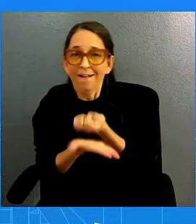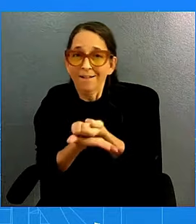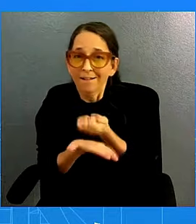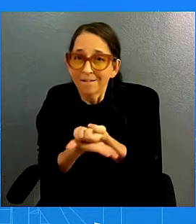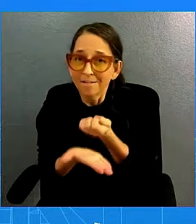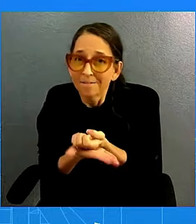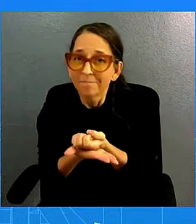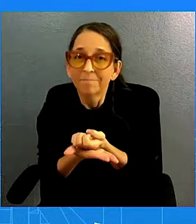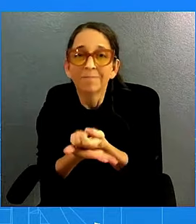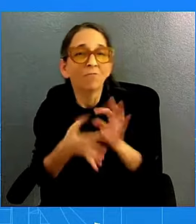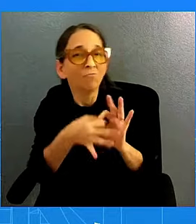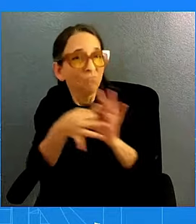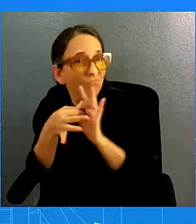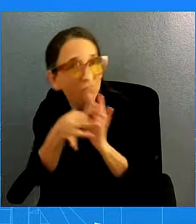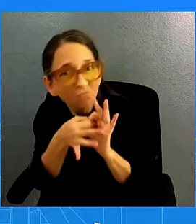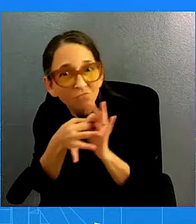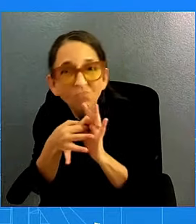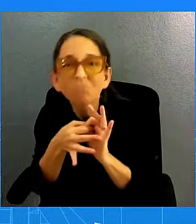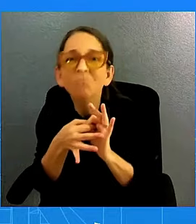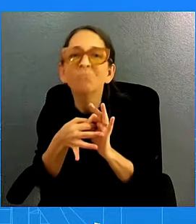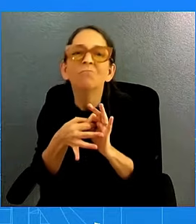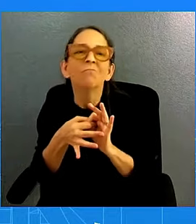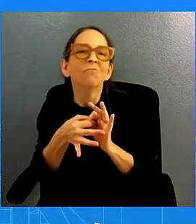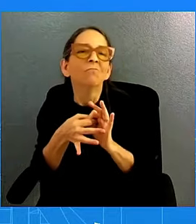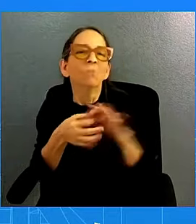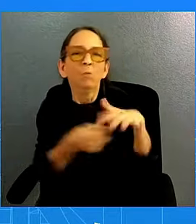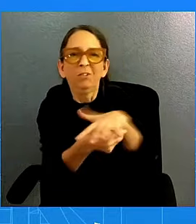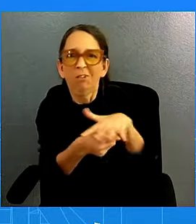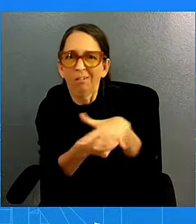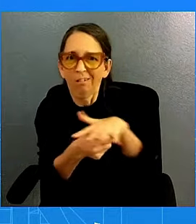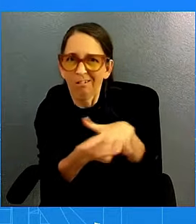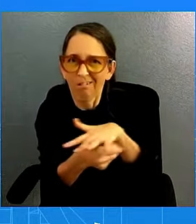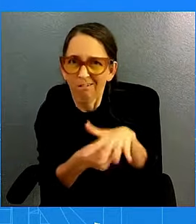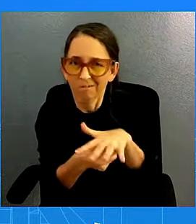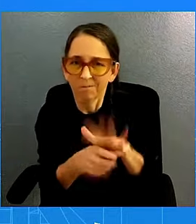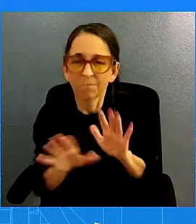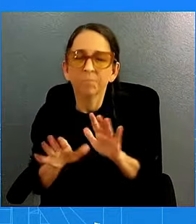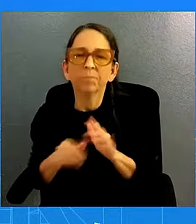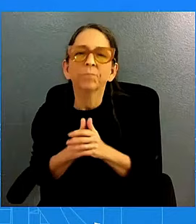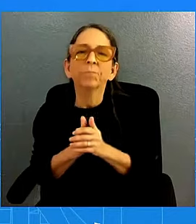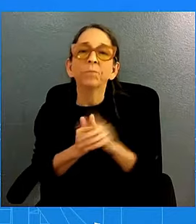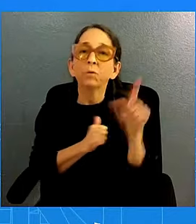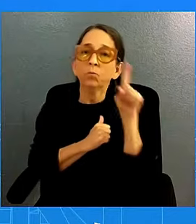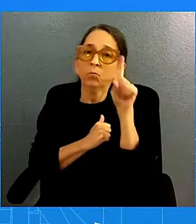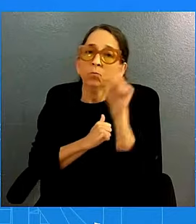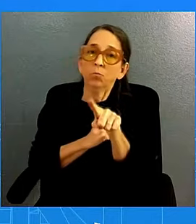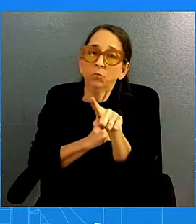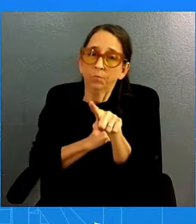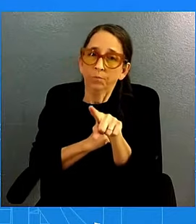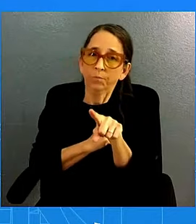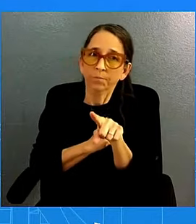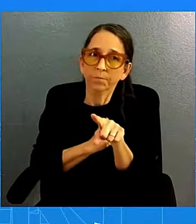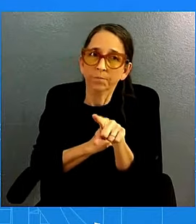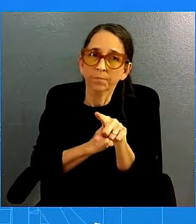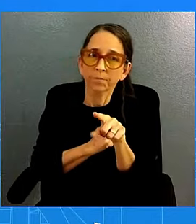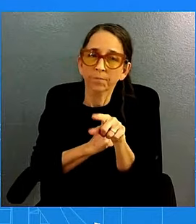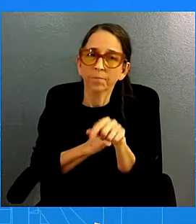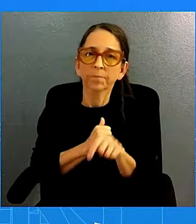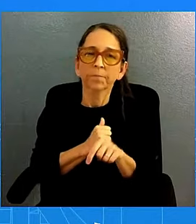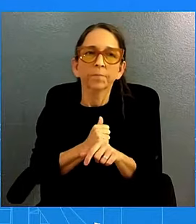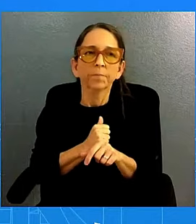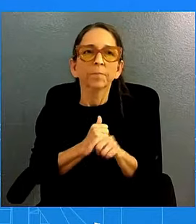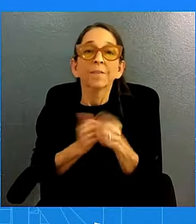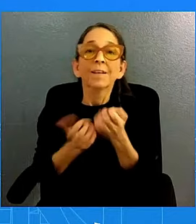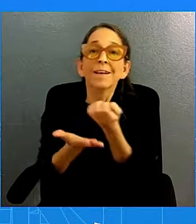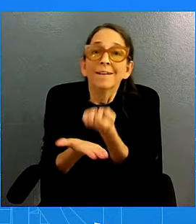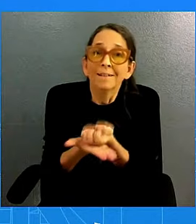And with that, Will? Thank you. I know that we're going to have the Economic Club interview tomorrow with the President.